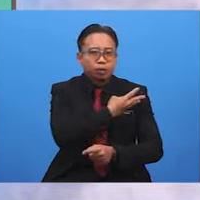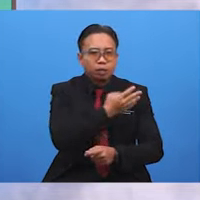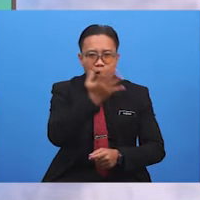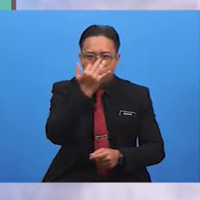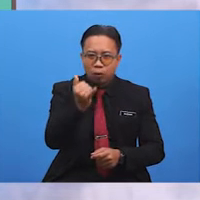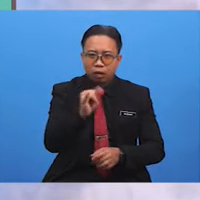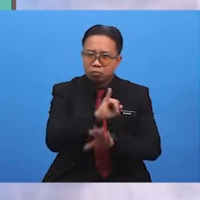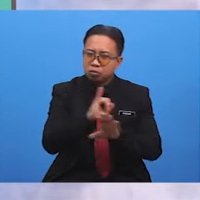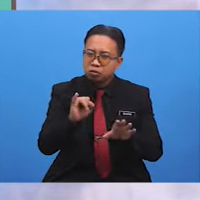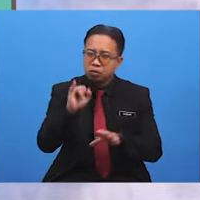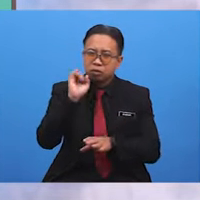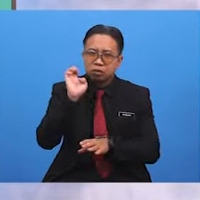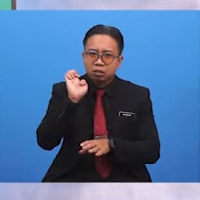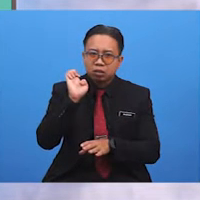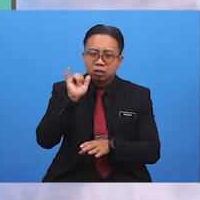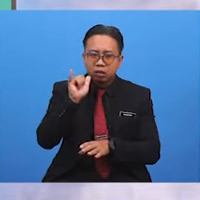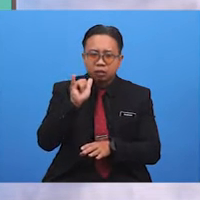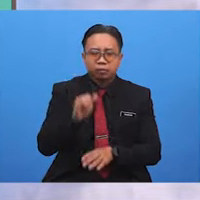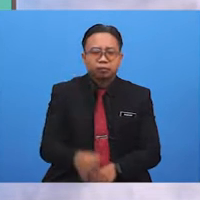Why isn't Emily?